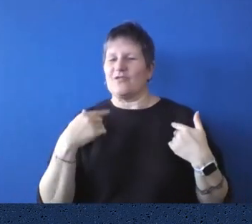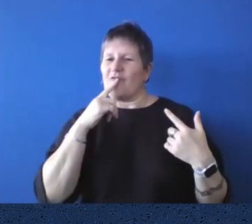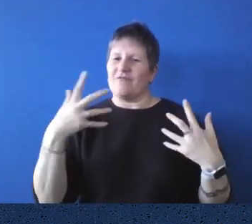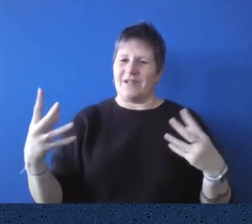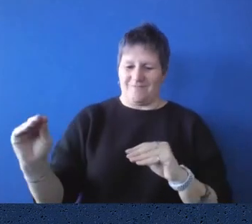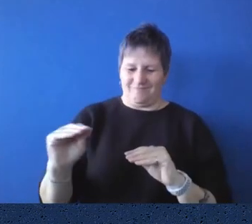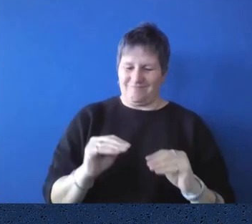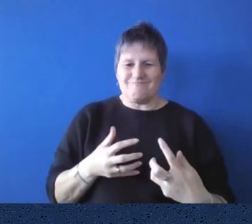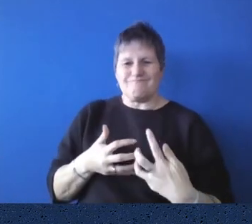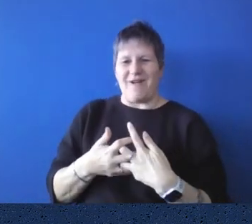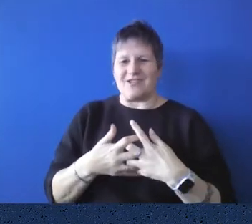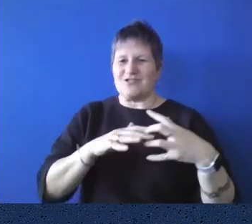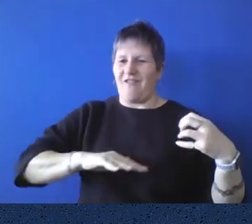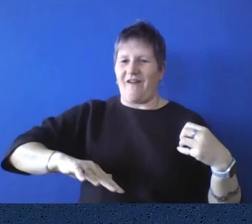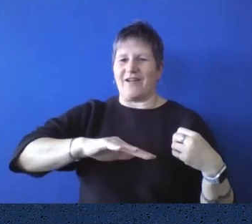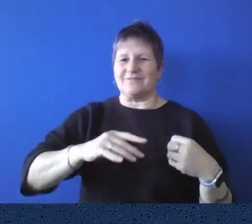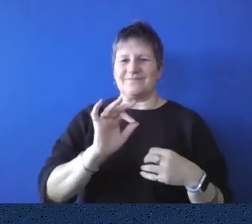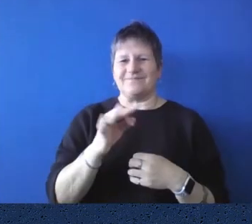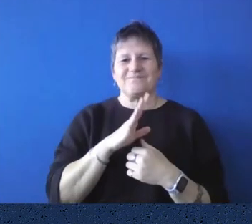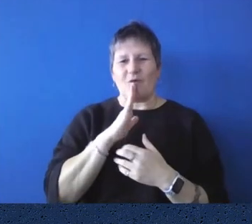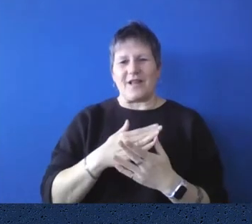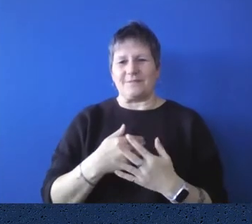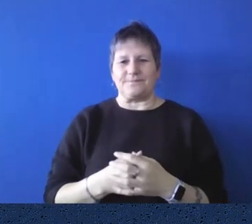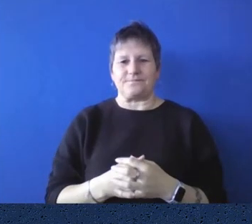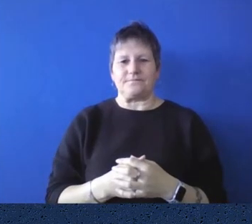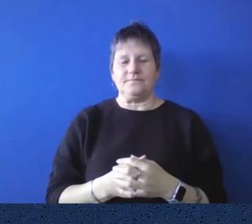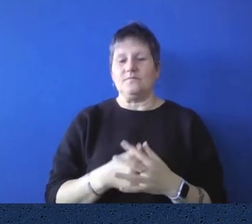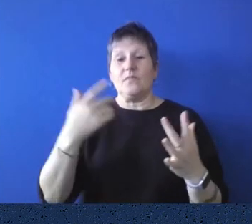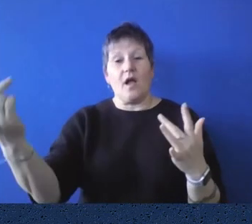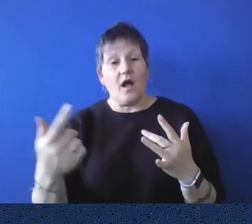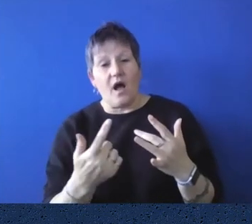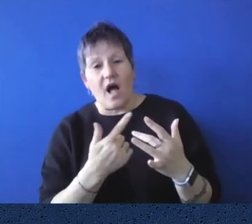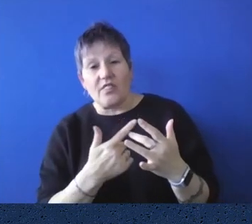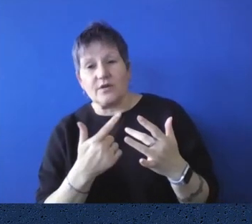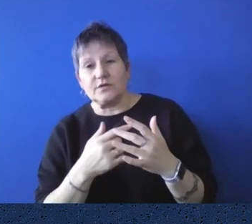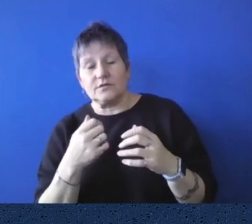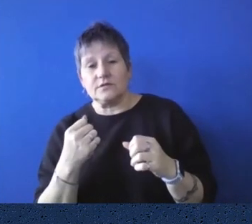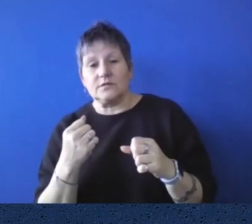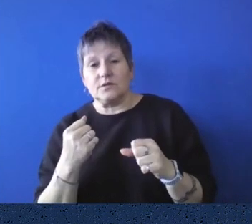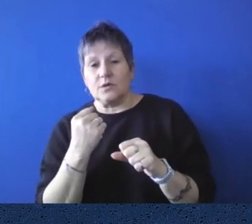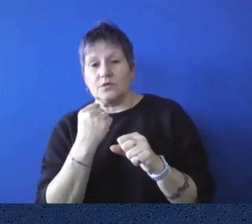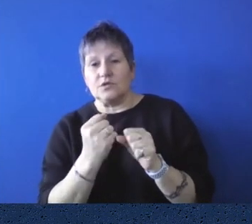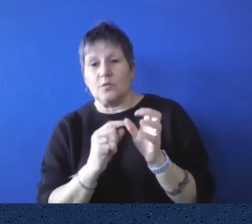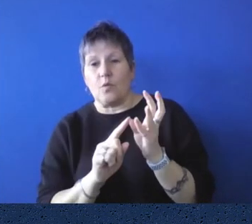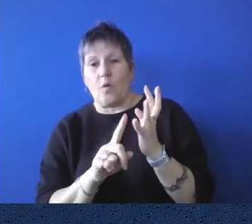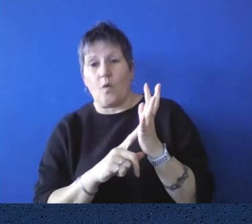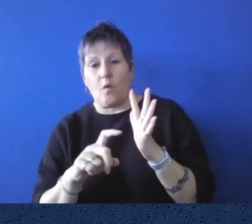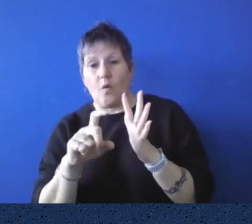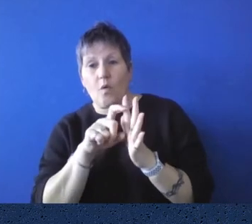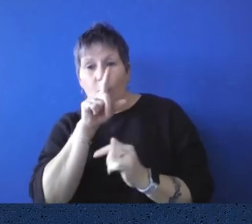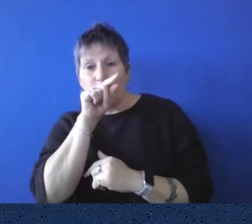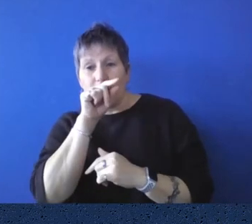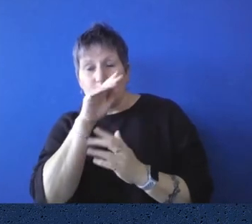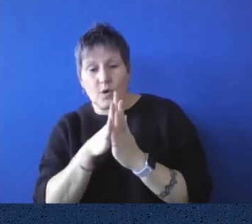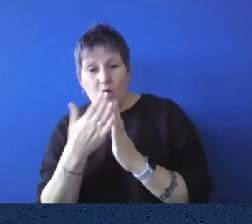And, uh, we also have some of Gould's, uh, bird books. Gould's, um, Birds of Australia.